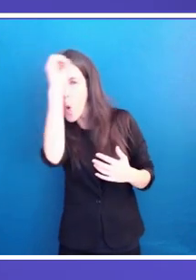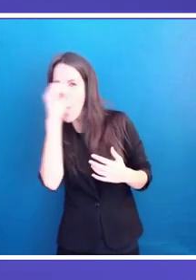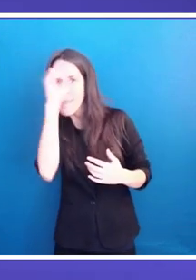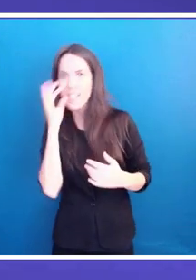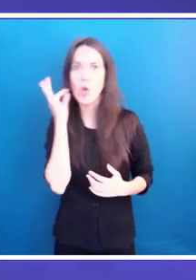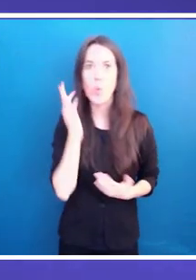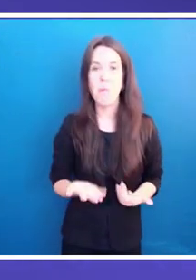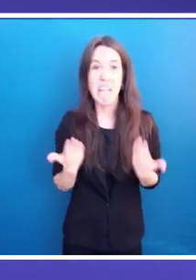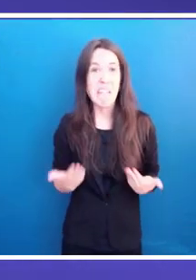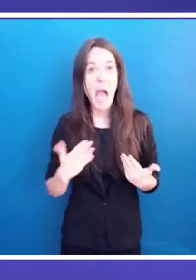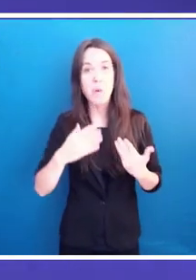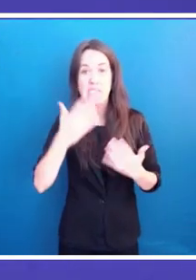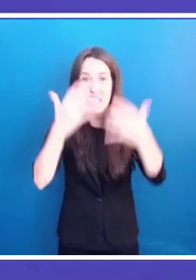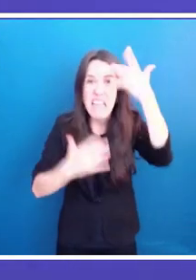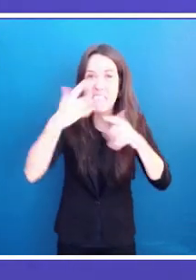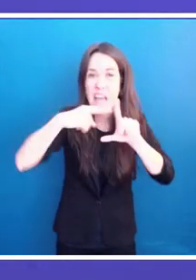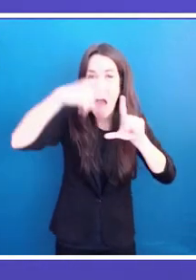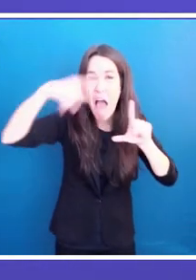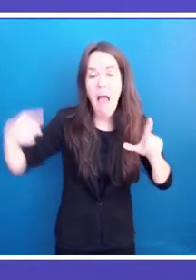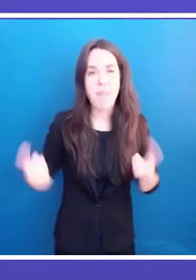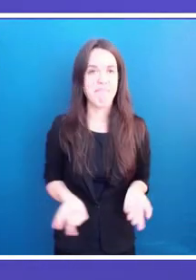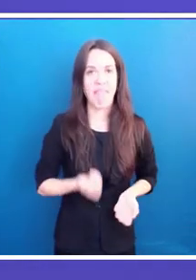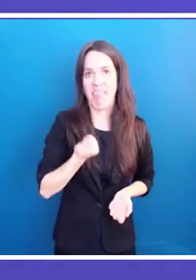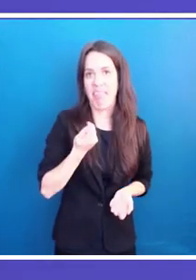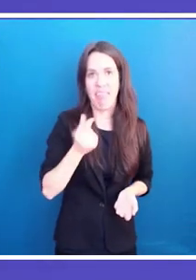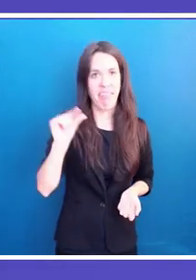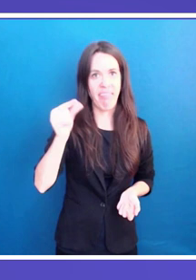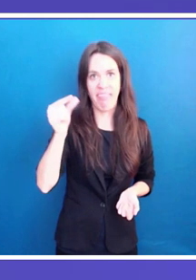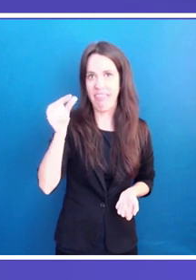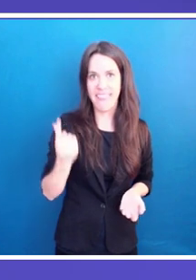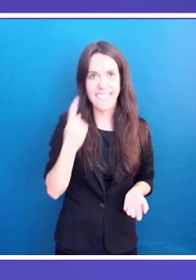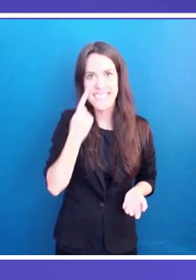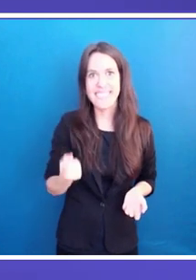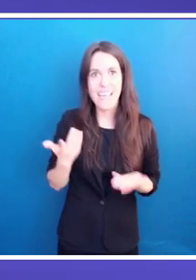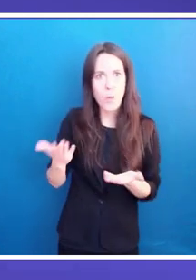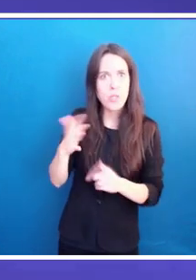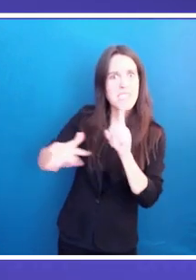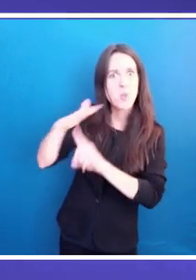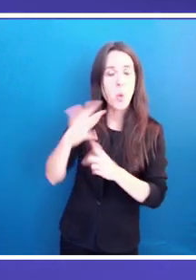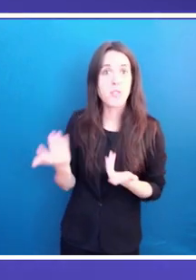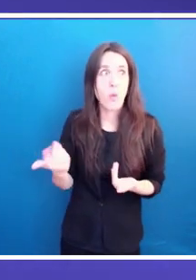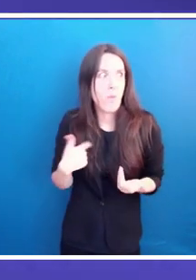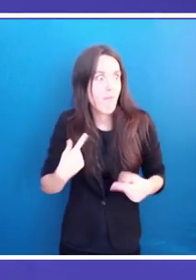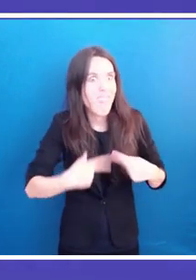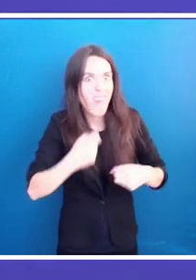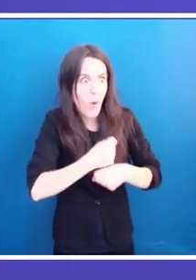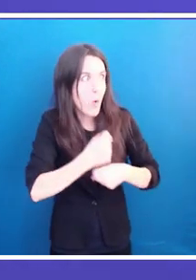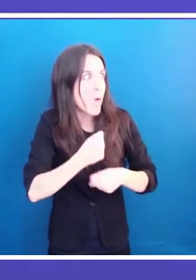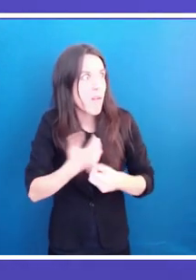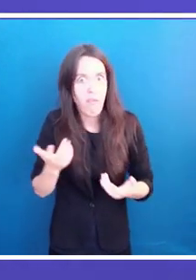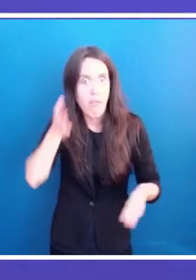We must work with data also that's reliable with regards to the equality of